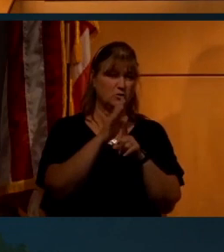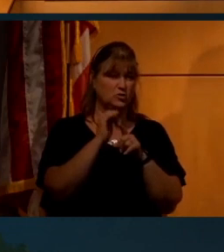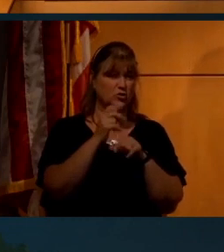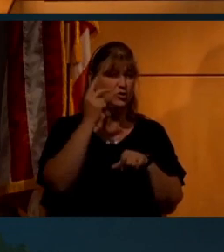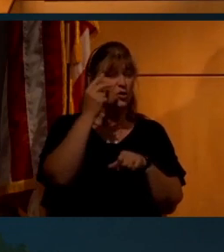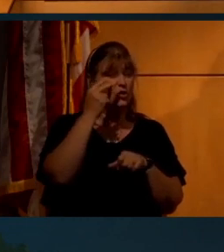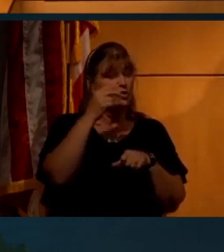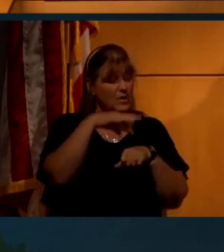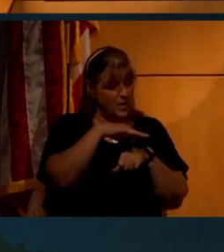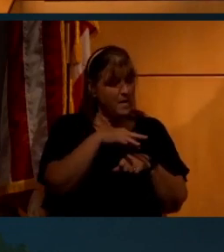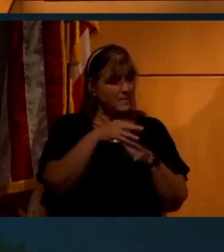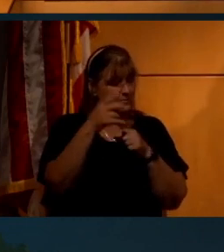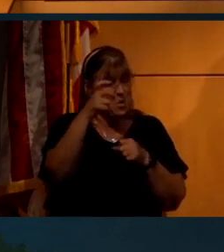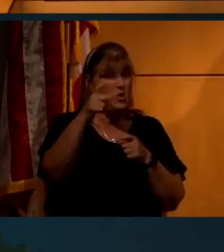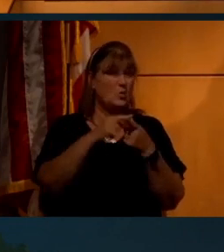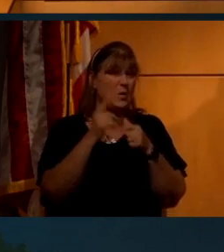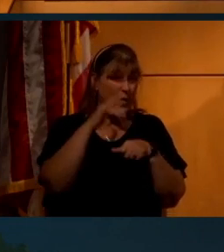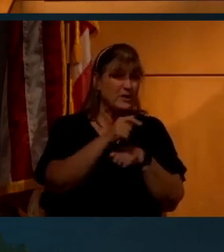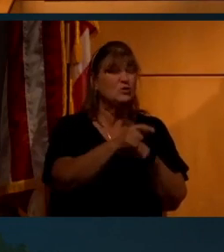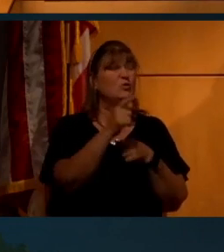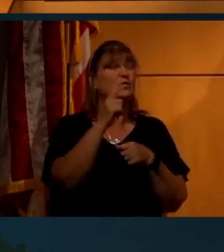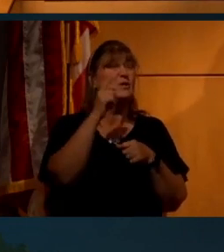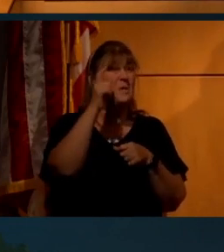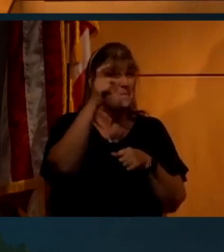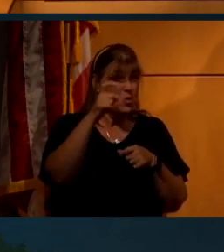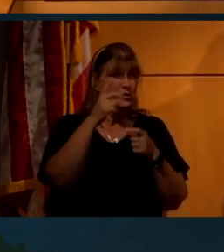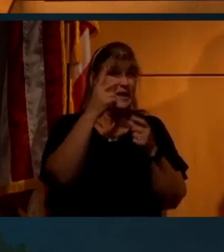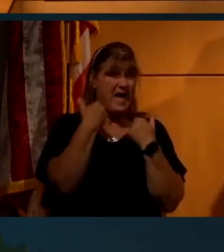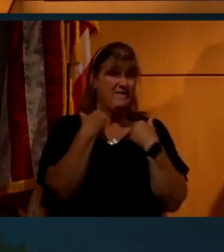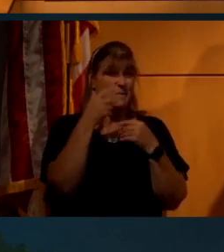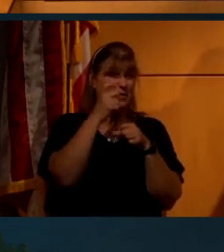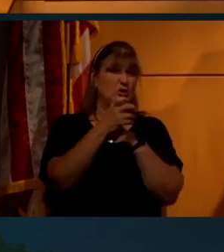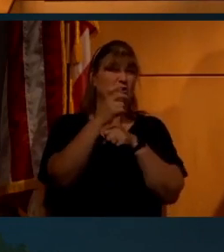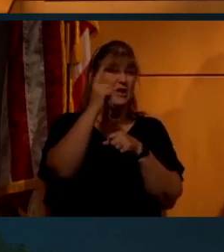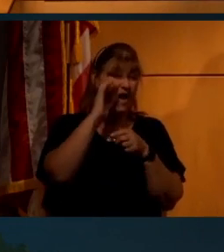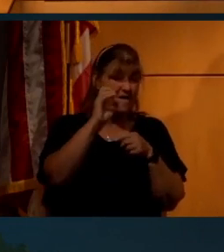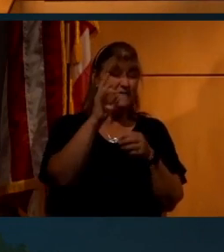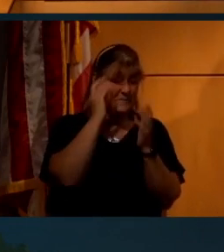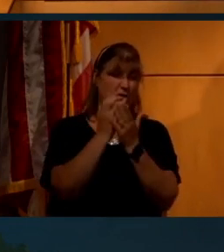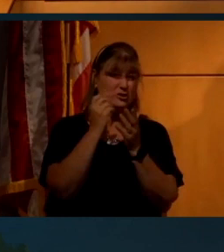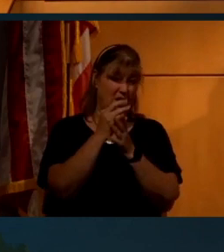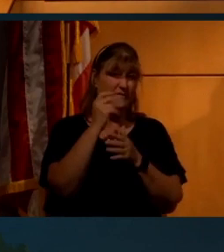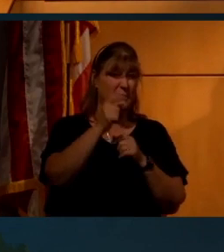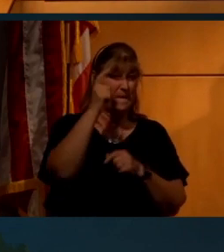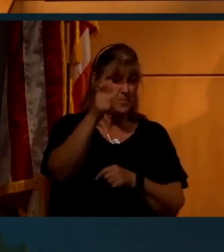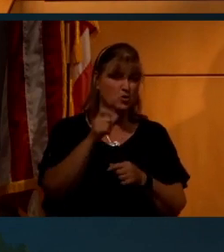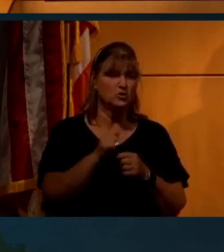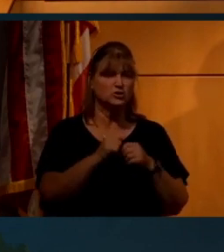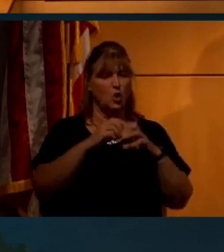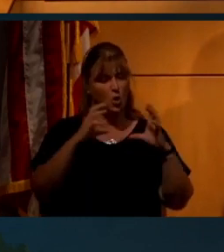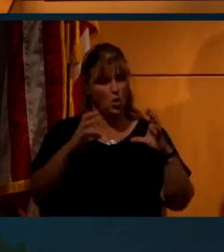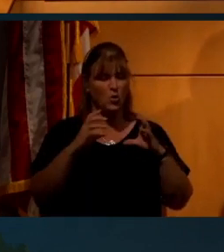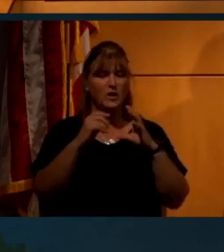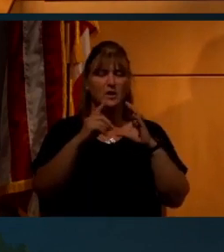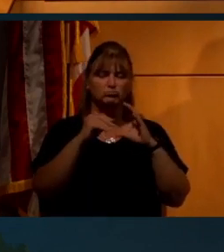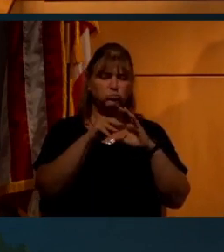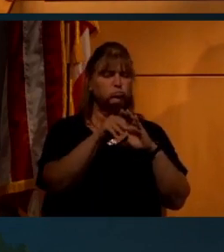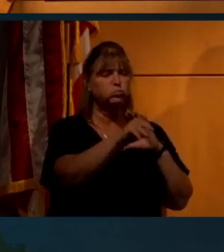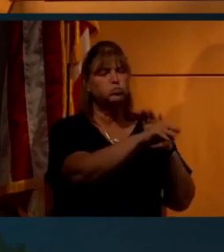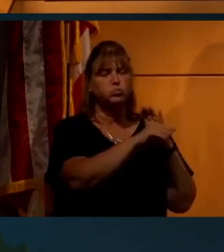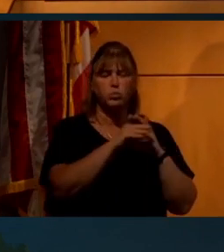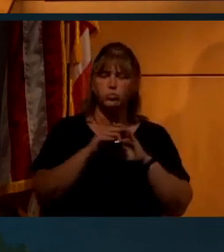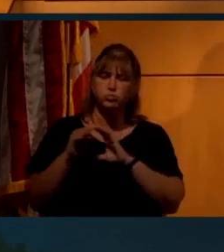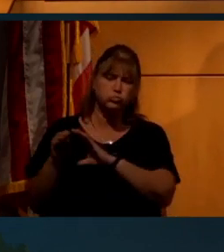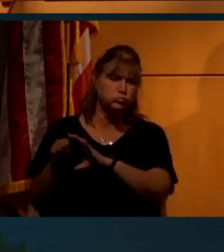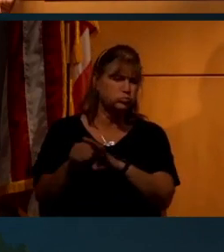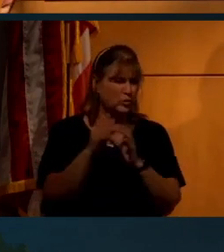went to the moon to look at the moon, to get pictures of the moon. That's why they went. And so they set their apertures to be very small. They took very